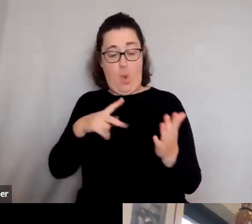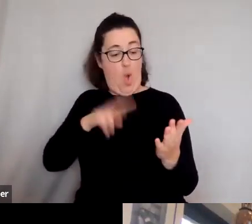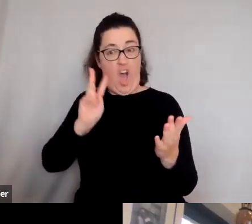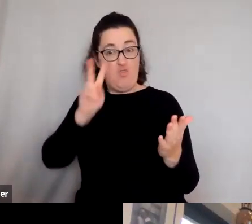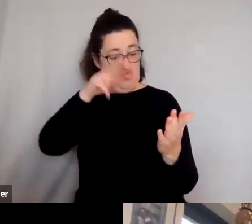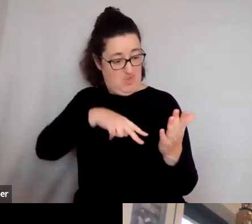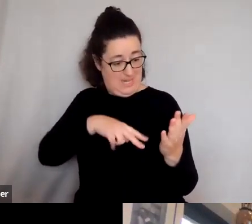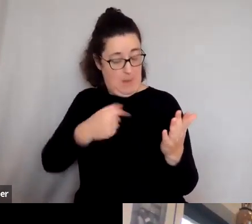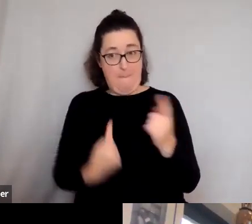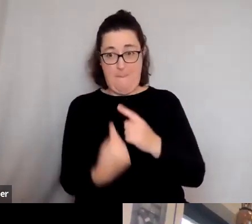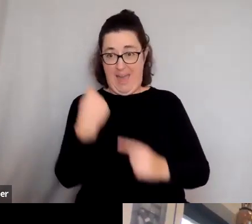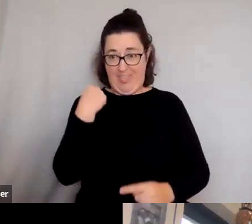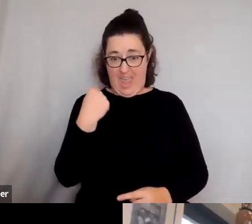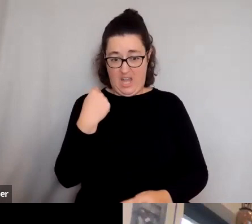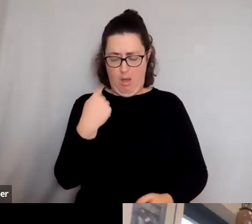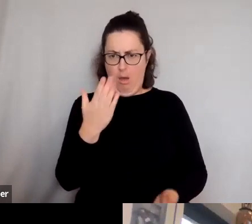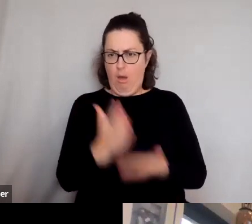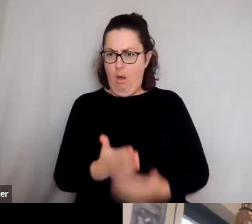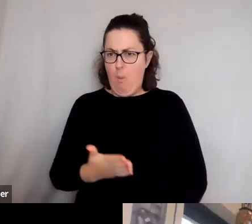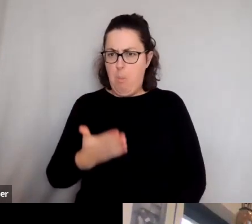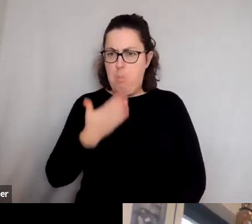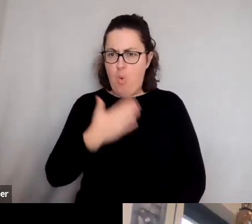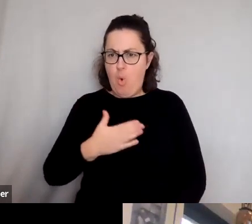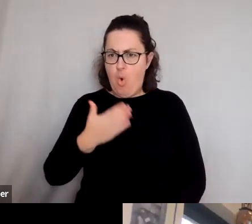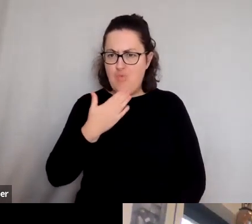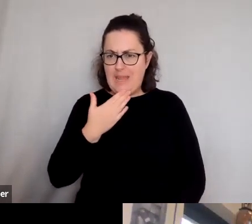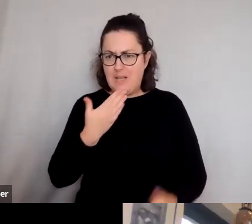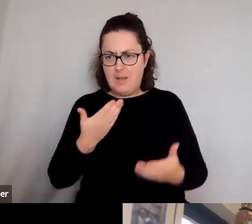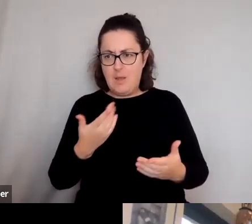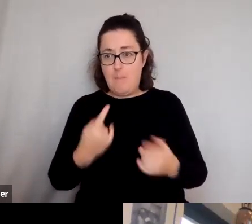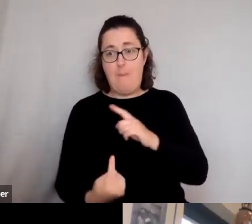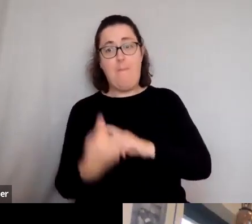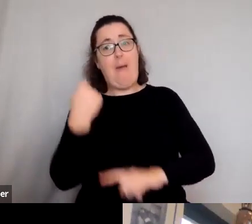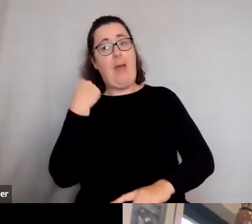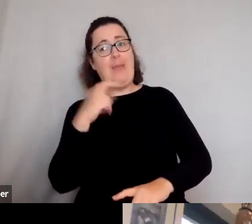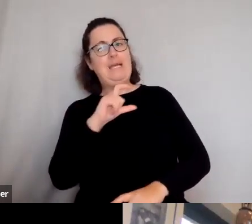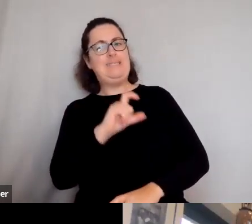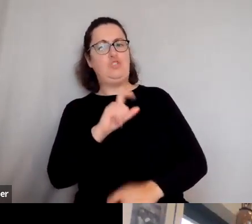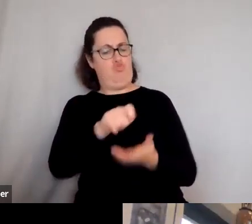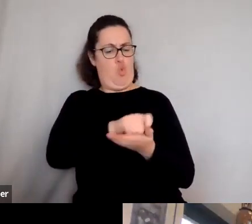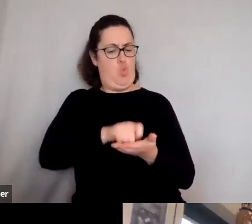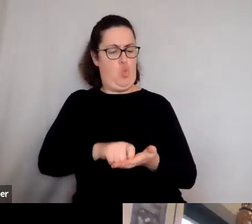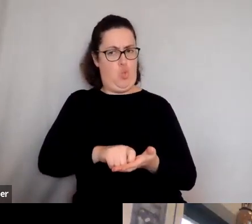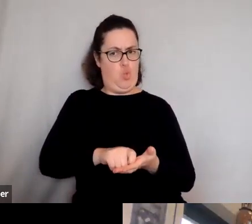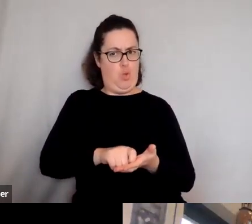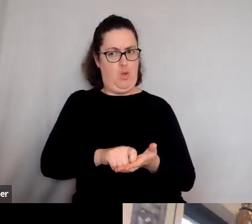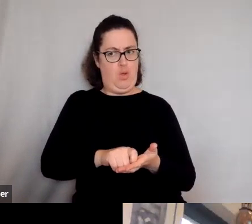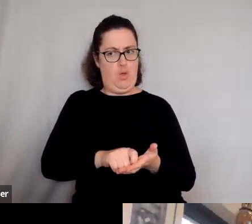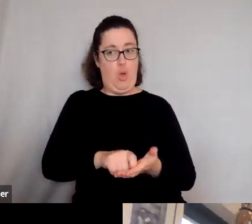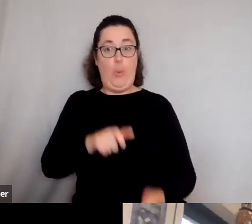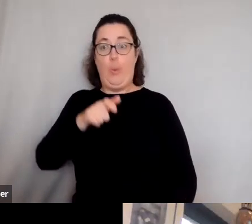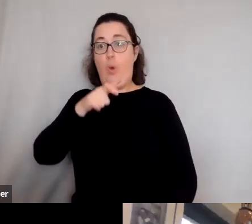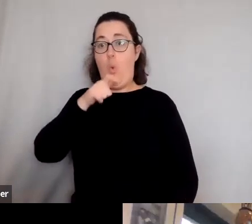so dull. And back then, if you said to people, oh, my PhD is on Cicero, even the word